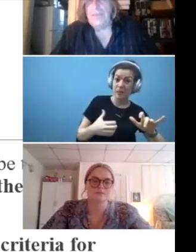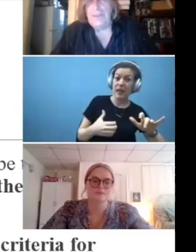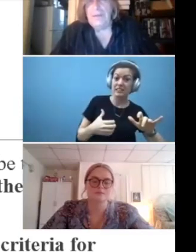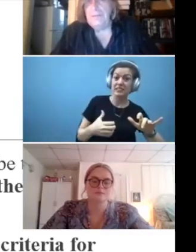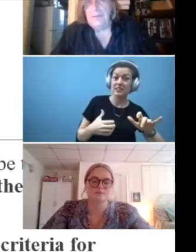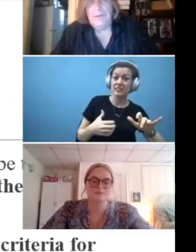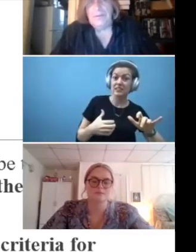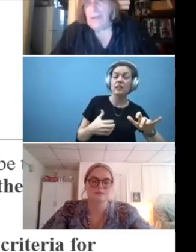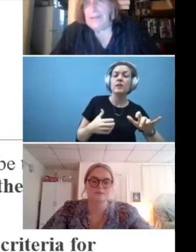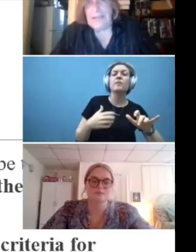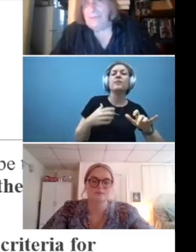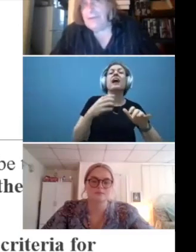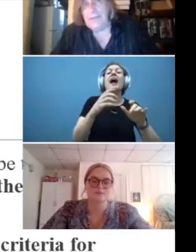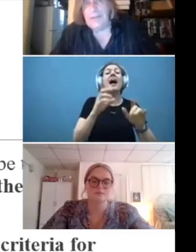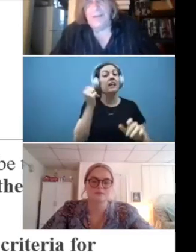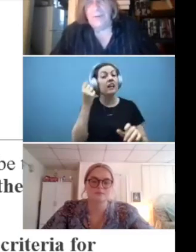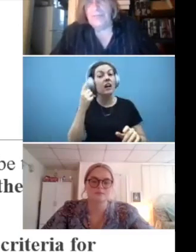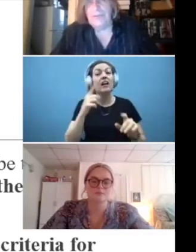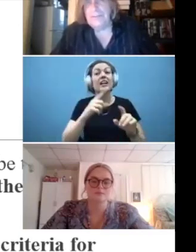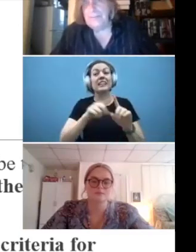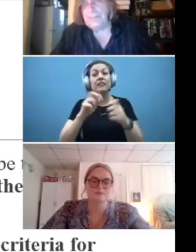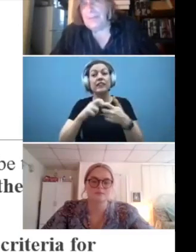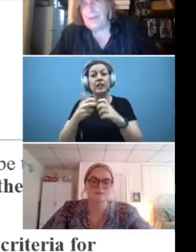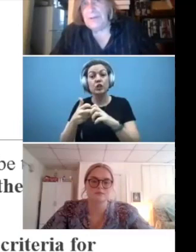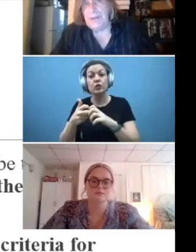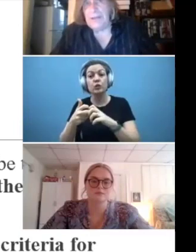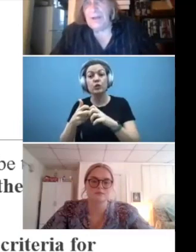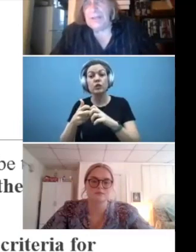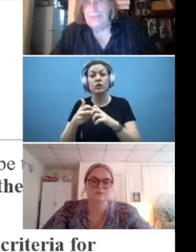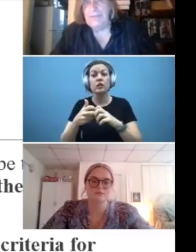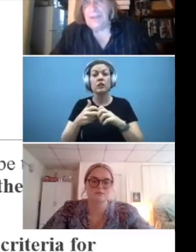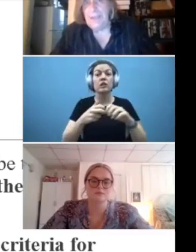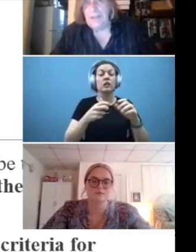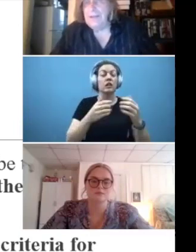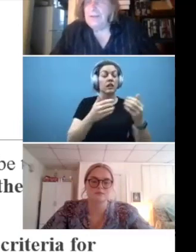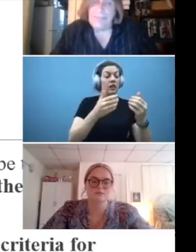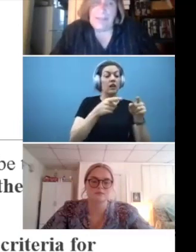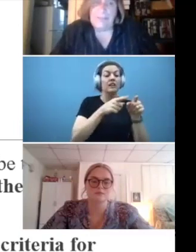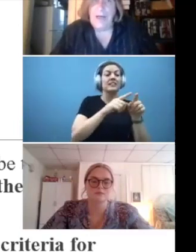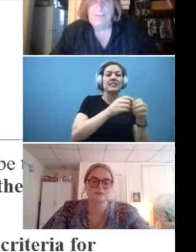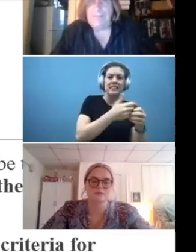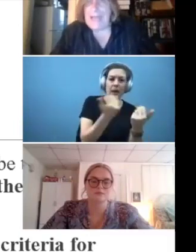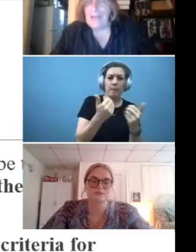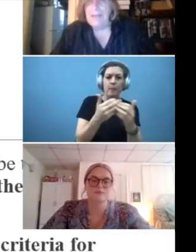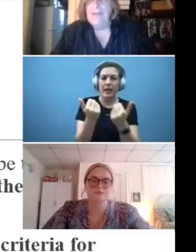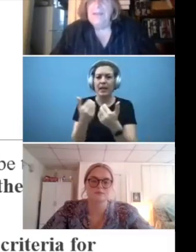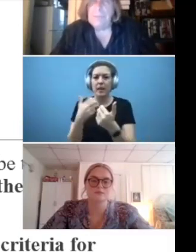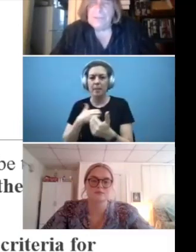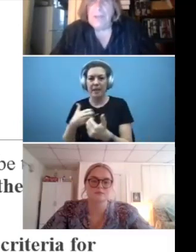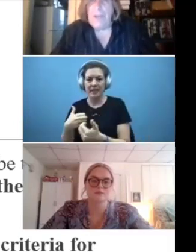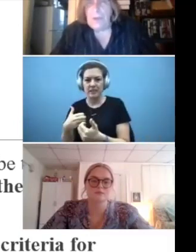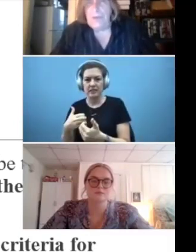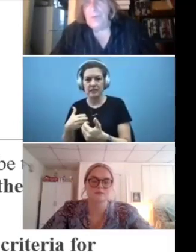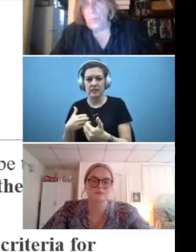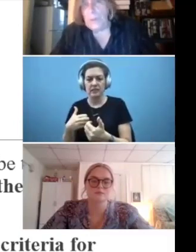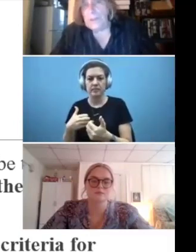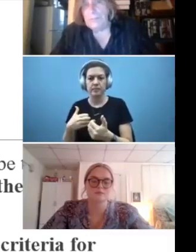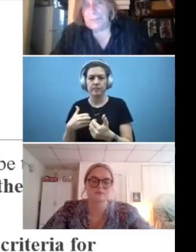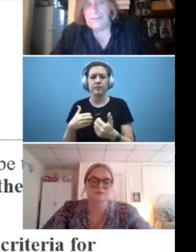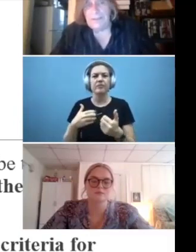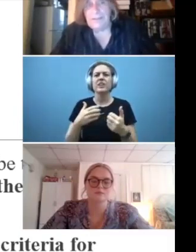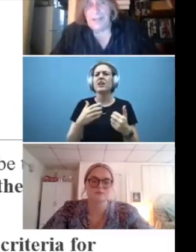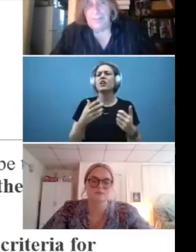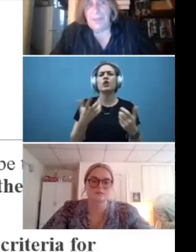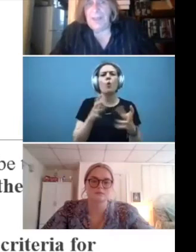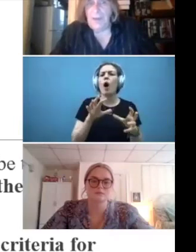rather than writing everything a person is upset about in a, on a given day. Not that it's not valid, but you might want to do it one